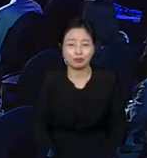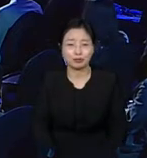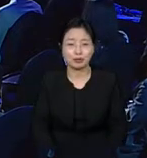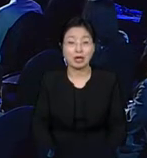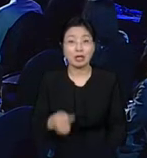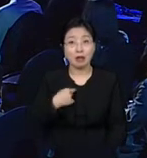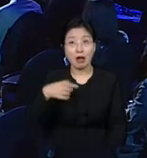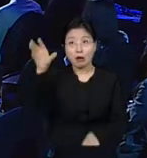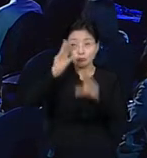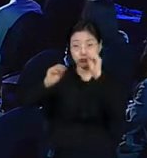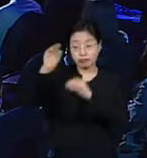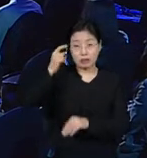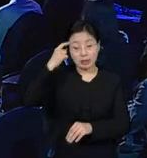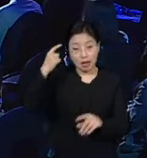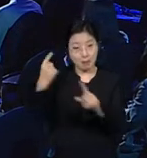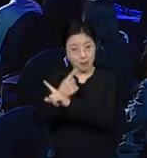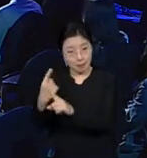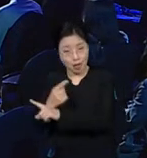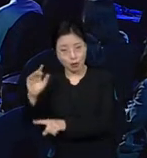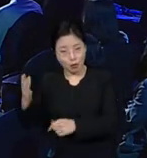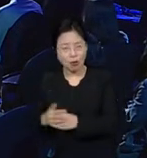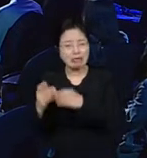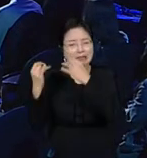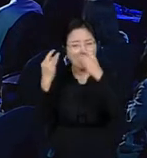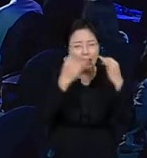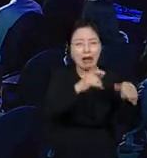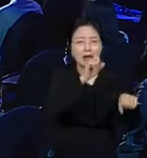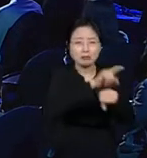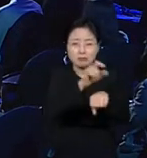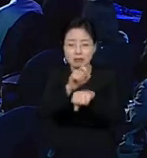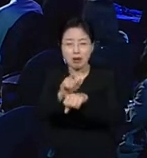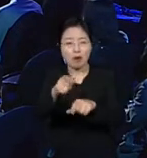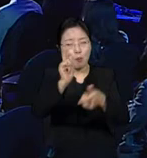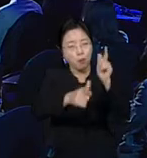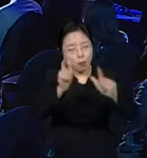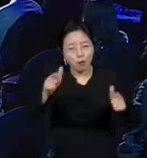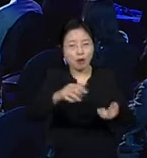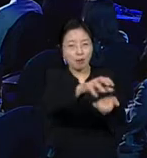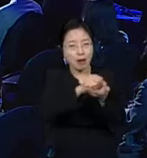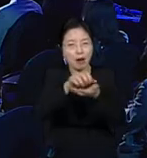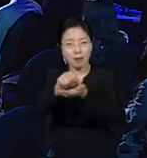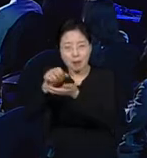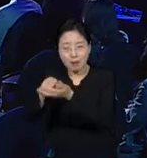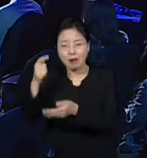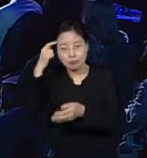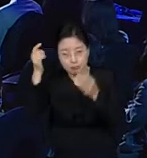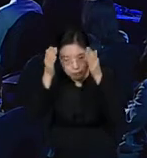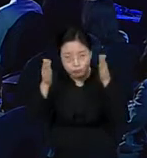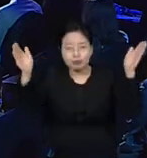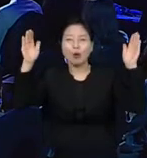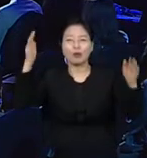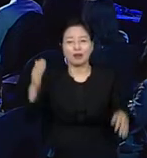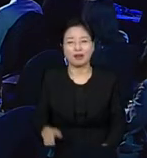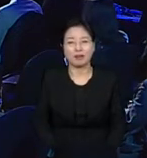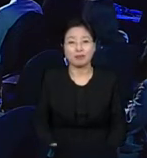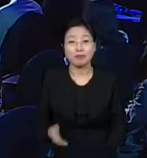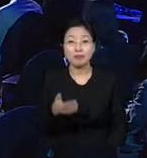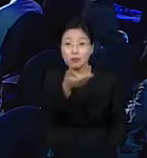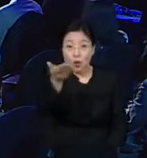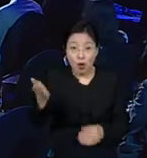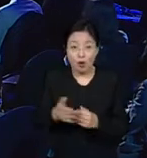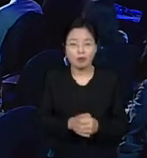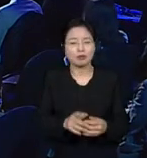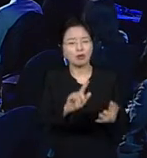opinion, provide more perspective and perhaps better inform it so that when you're deciding, when you're navigating